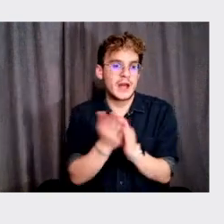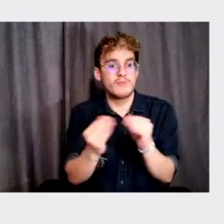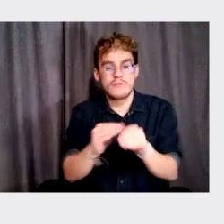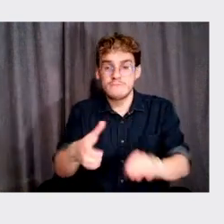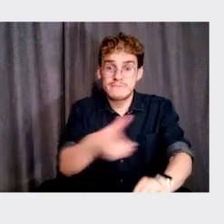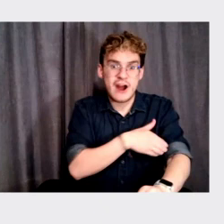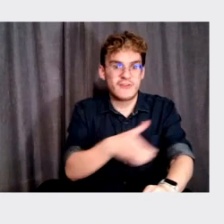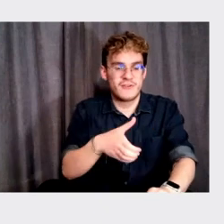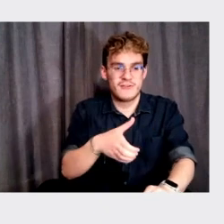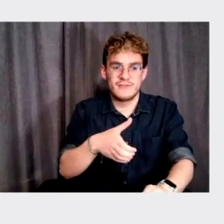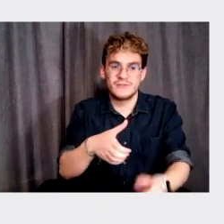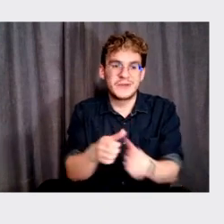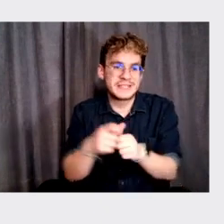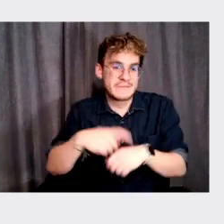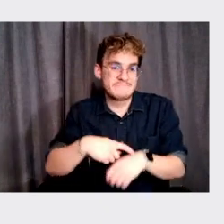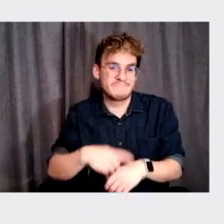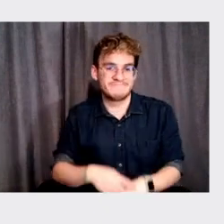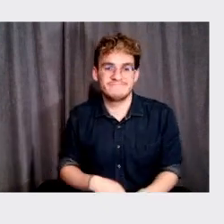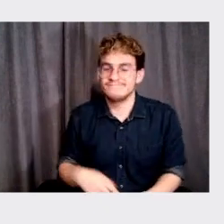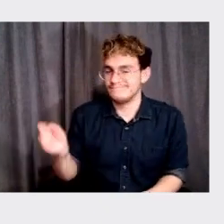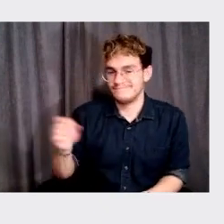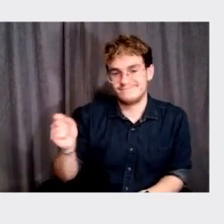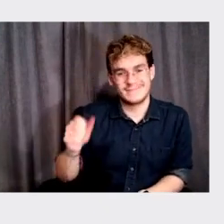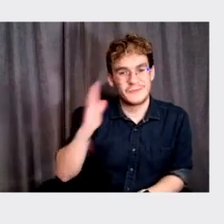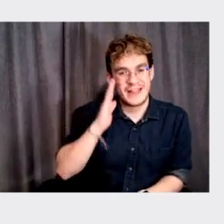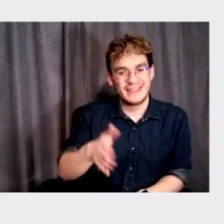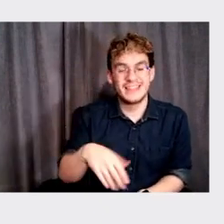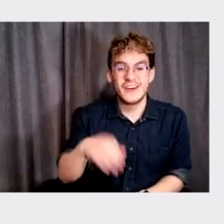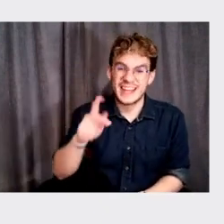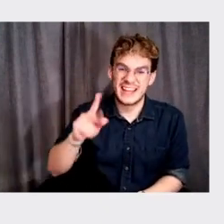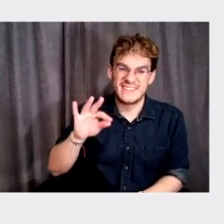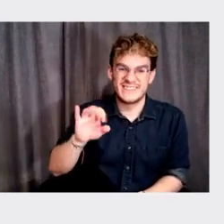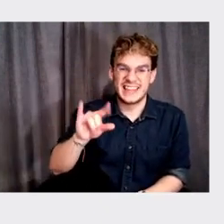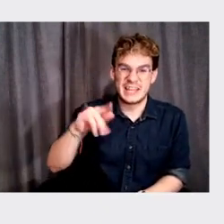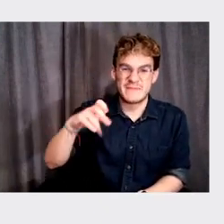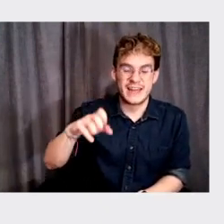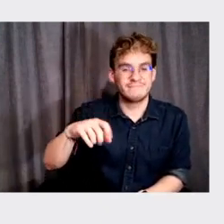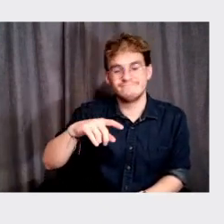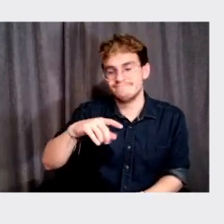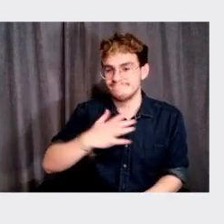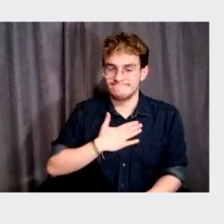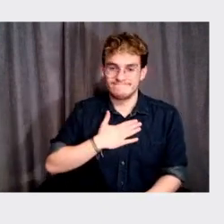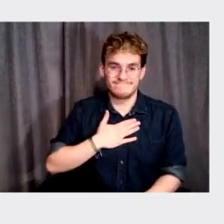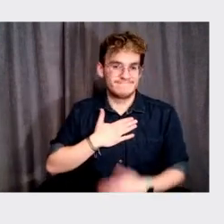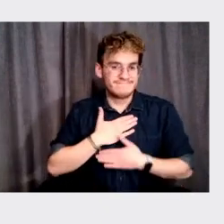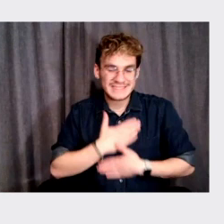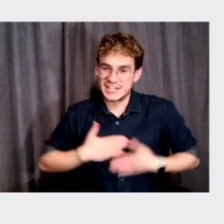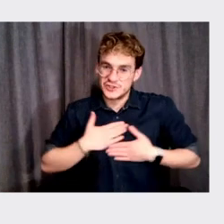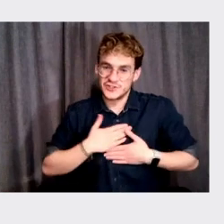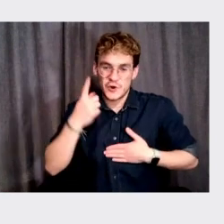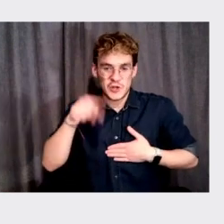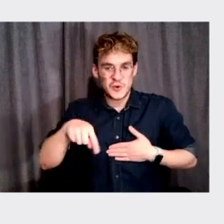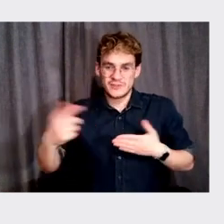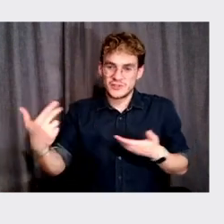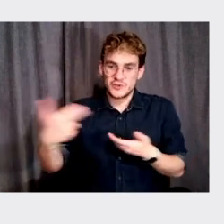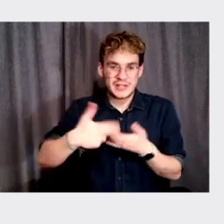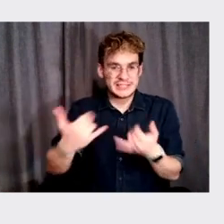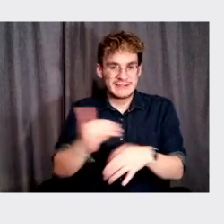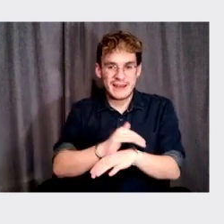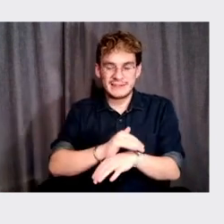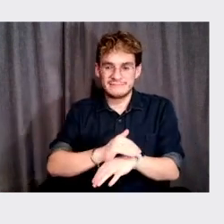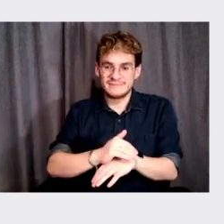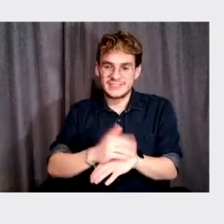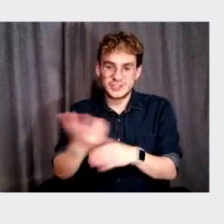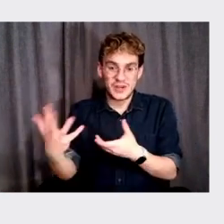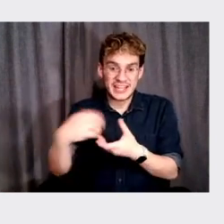and better with time. I'm sure it is. Well, Felipe, it has been an absolute pleasure to have you with us tonight and to